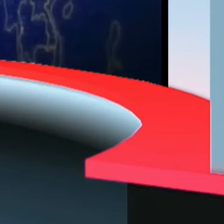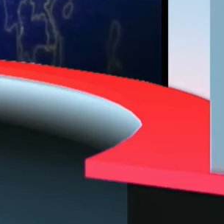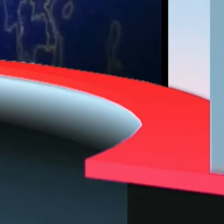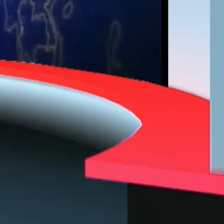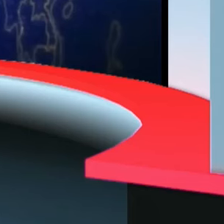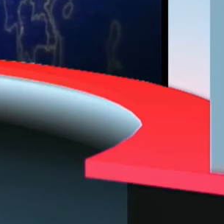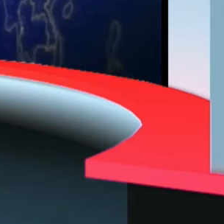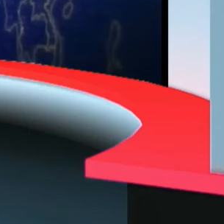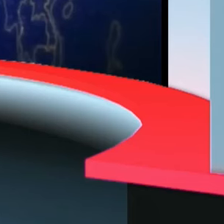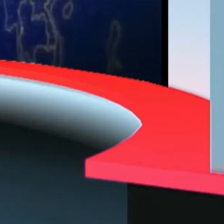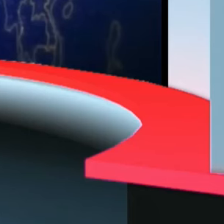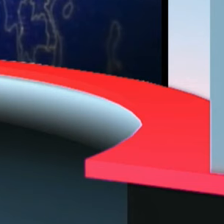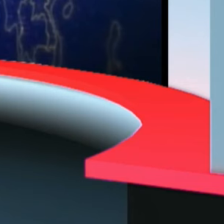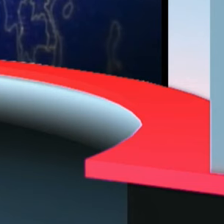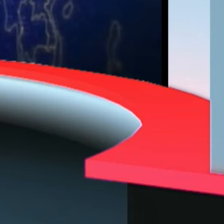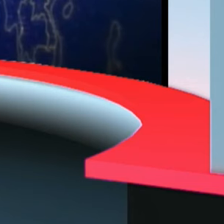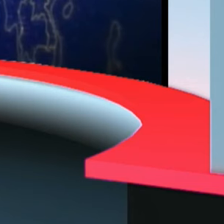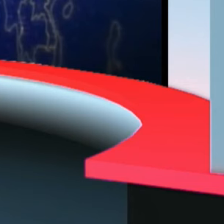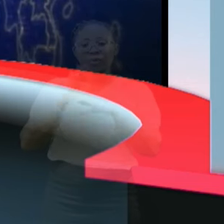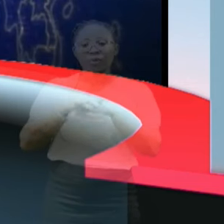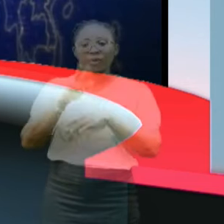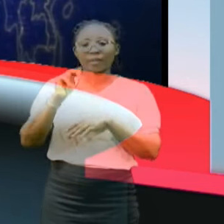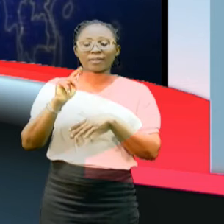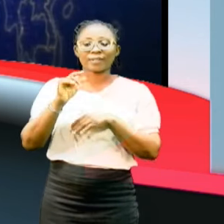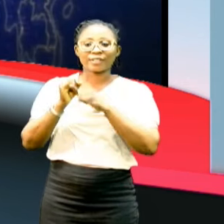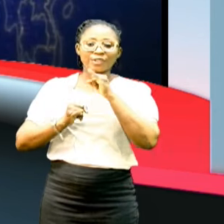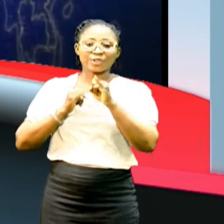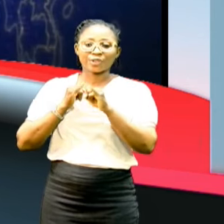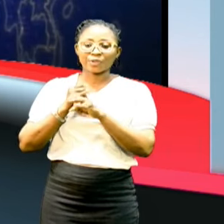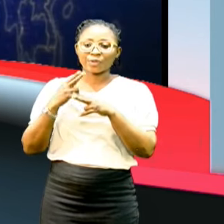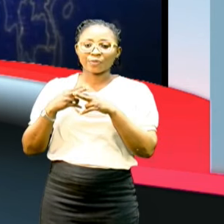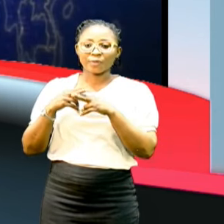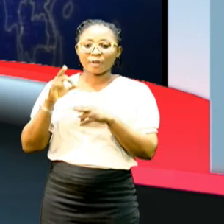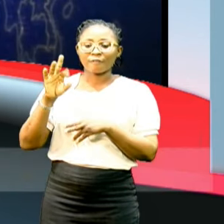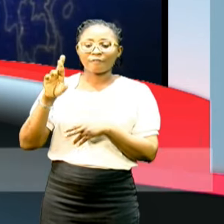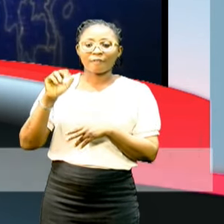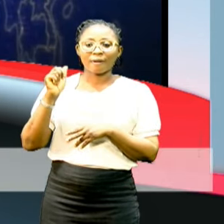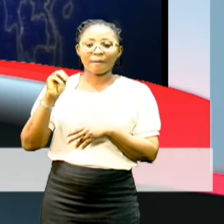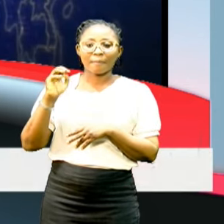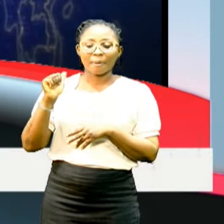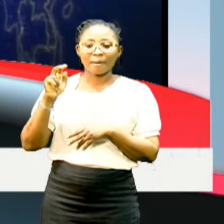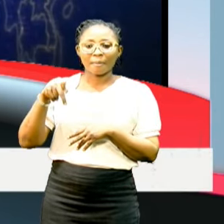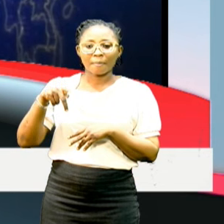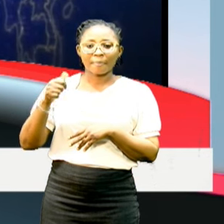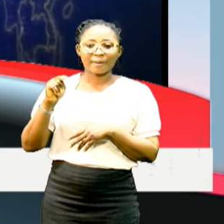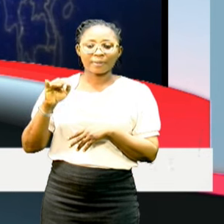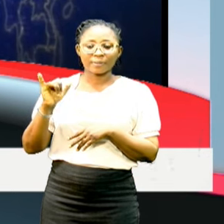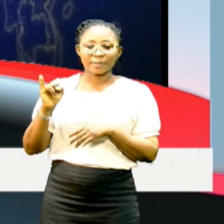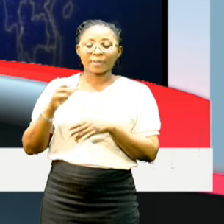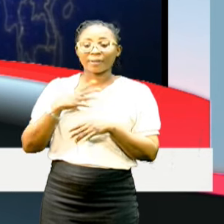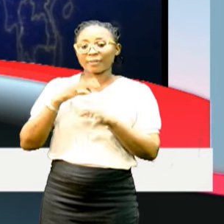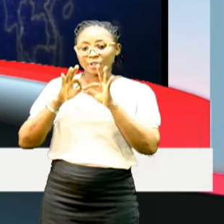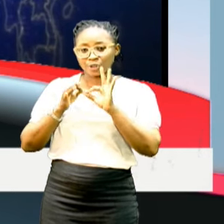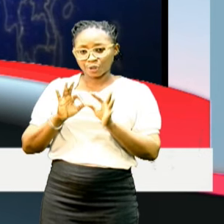Welcome to the news on NTA International. My name is Frama Pani. Hannah Olayenka